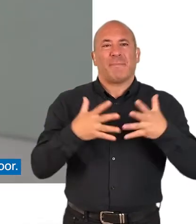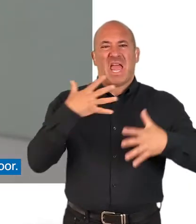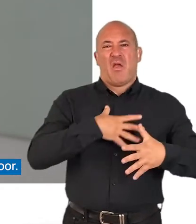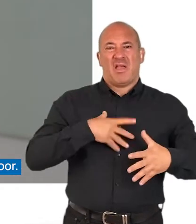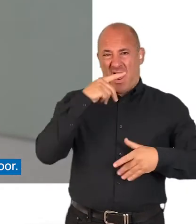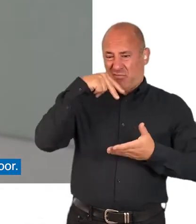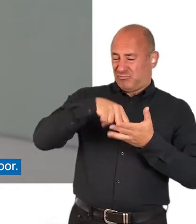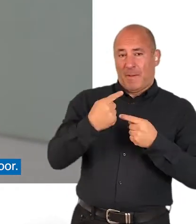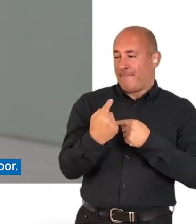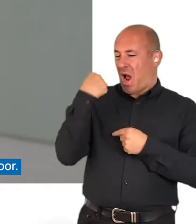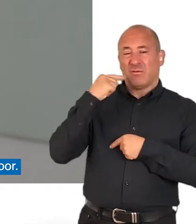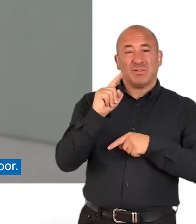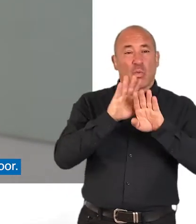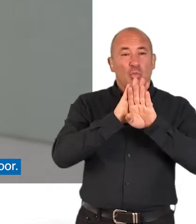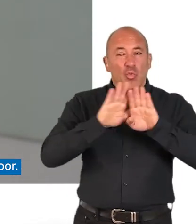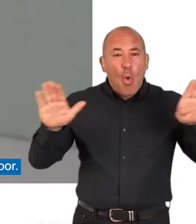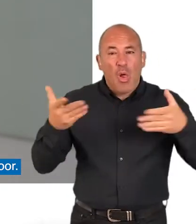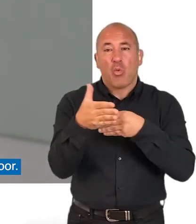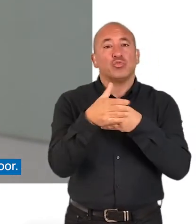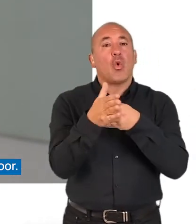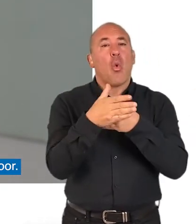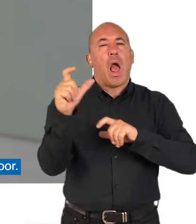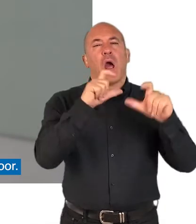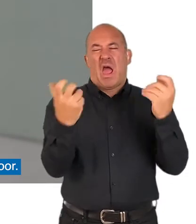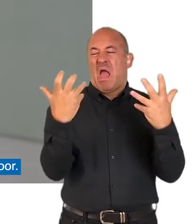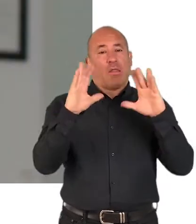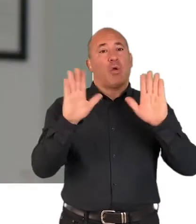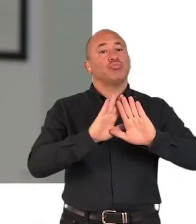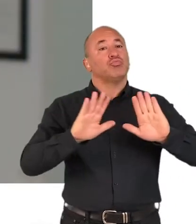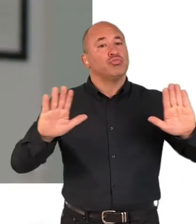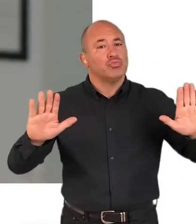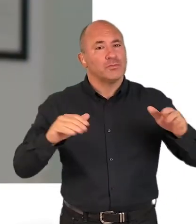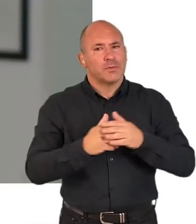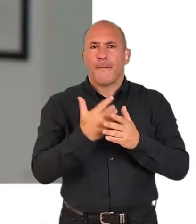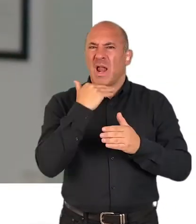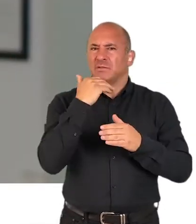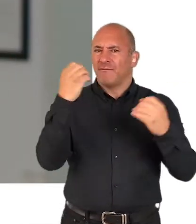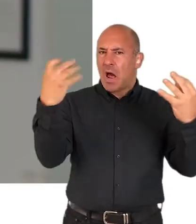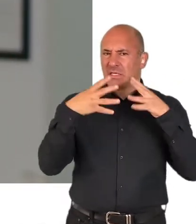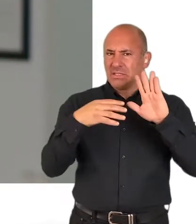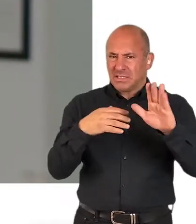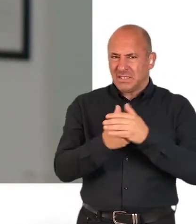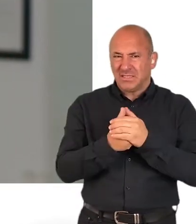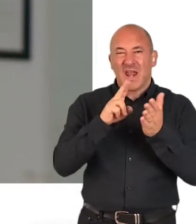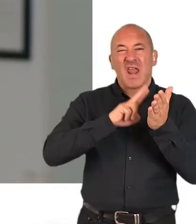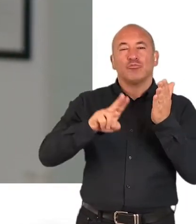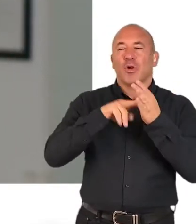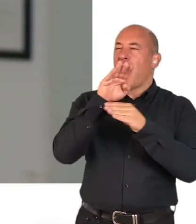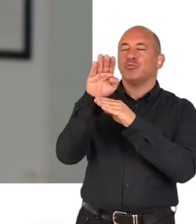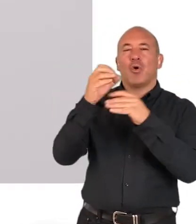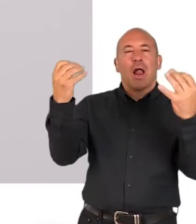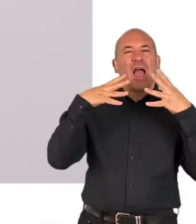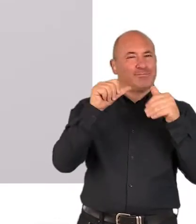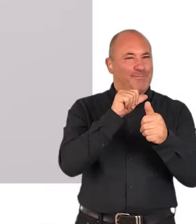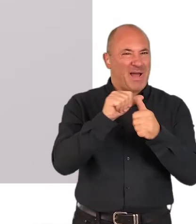larger areas, you can stand in front of a neutral wall or door. Make sure there's sufficient light, natural lighting is